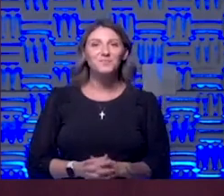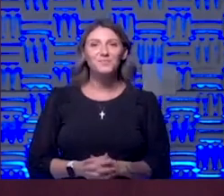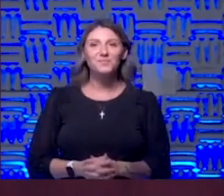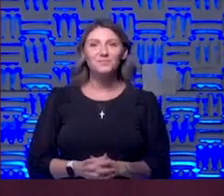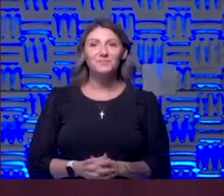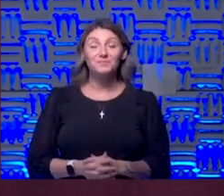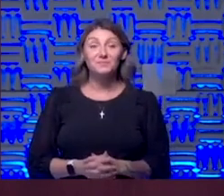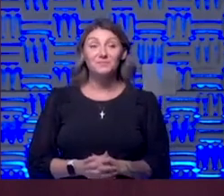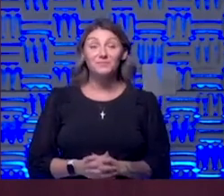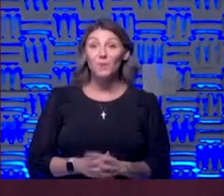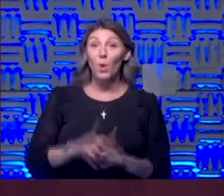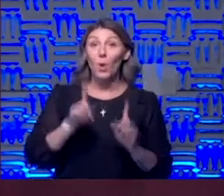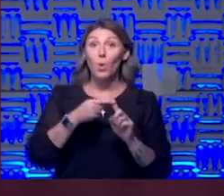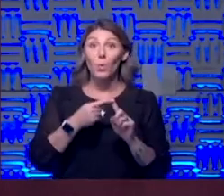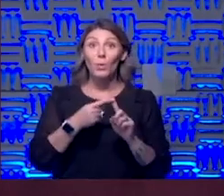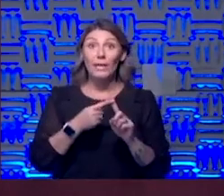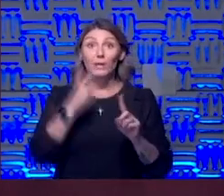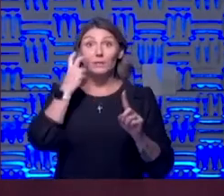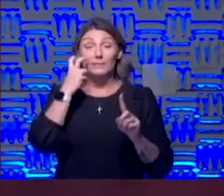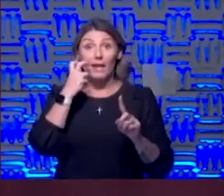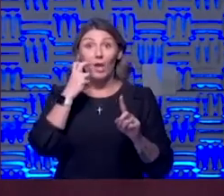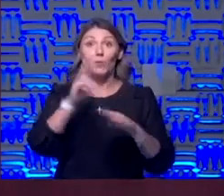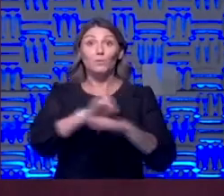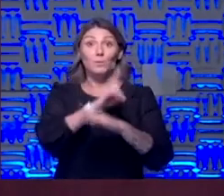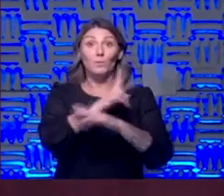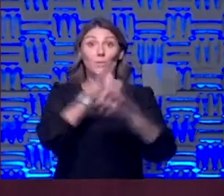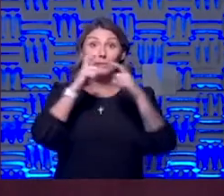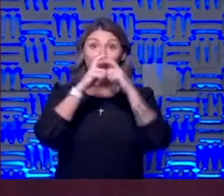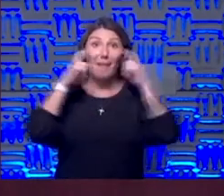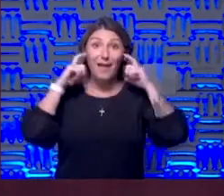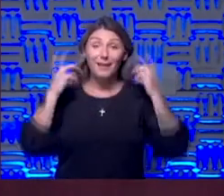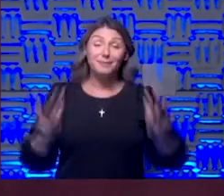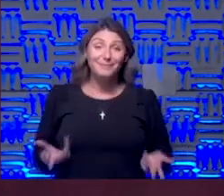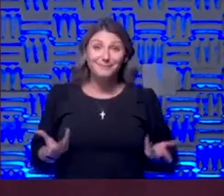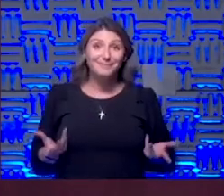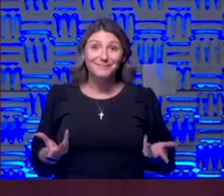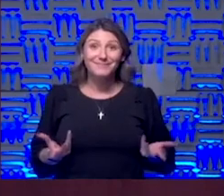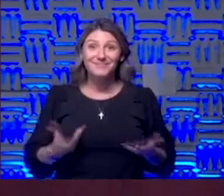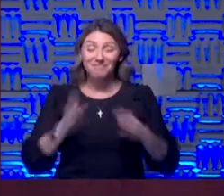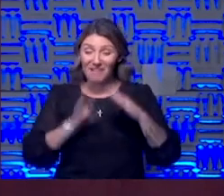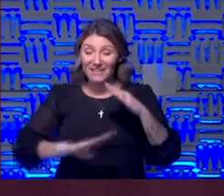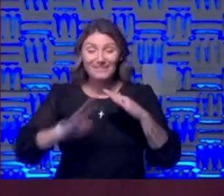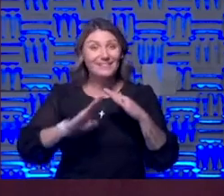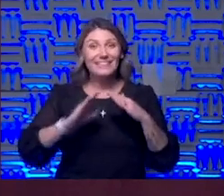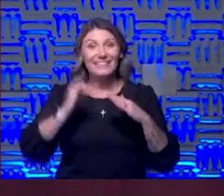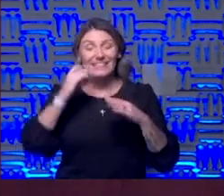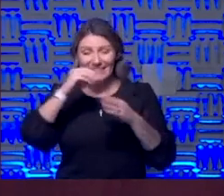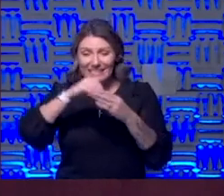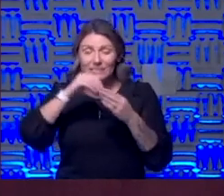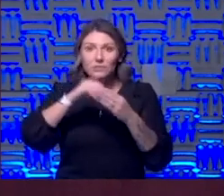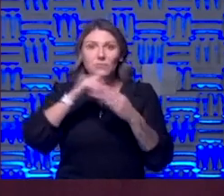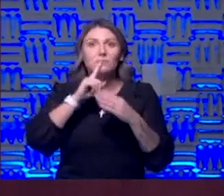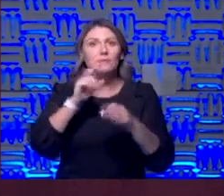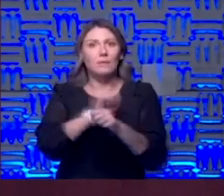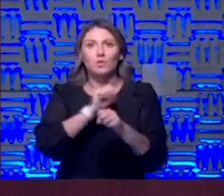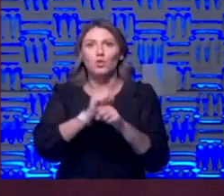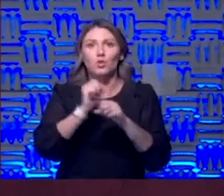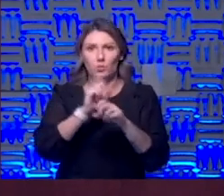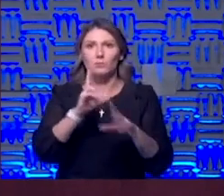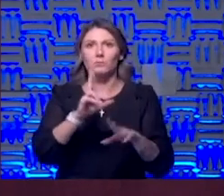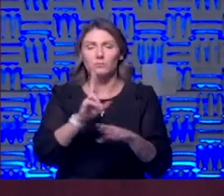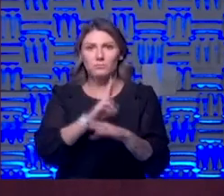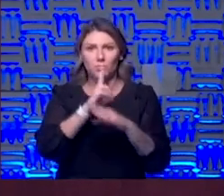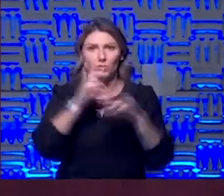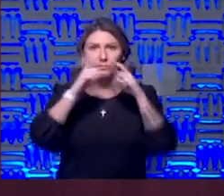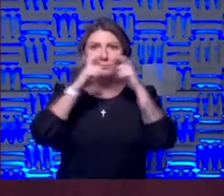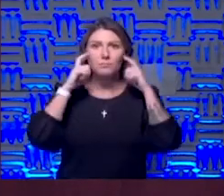when in doubt wear a mask you know that's basically what it is in indoors for sure yeah um unless